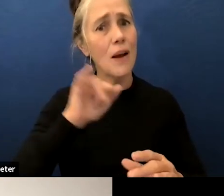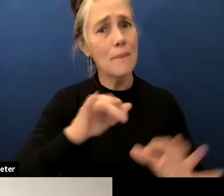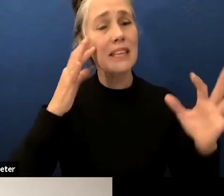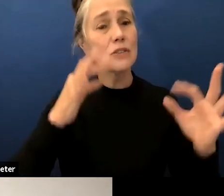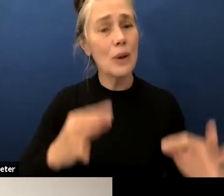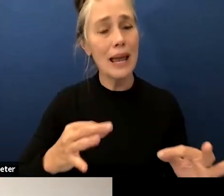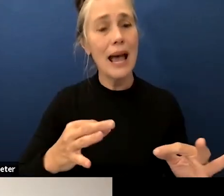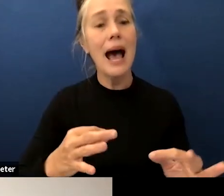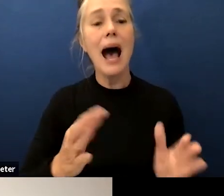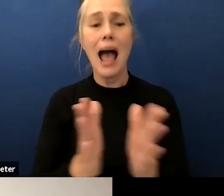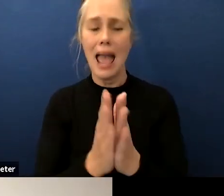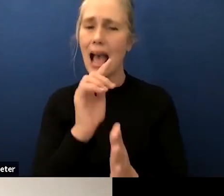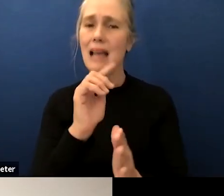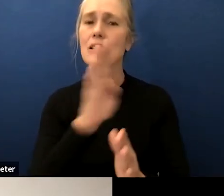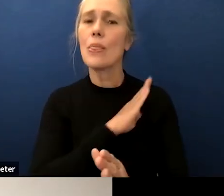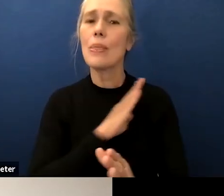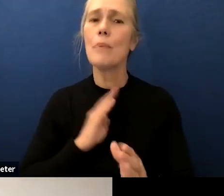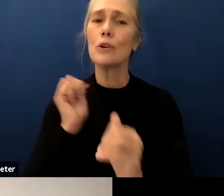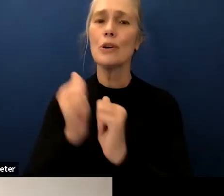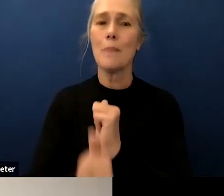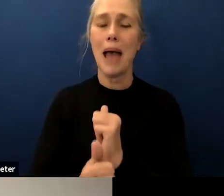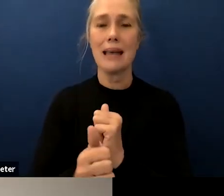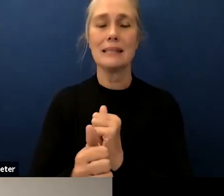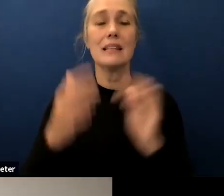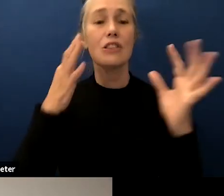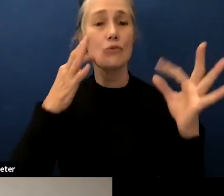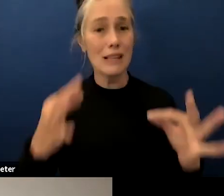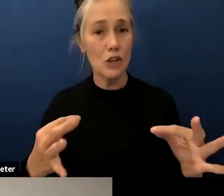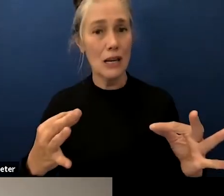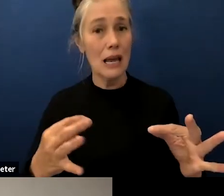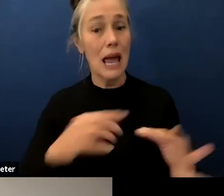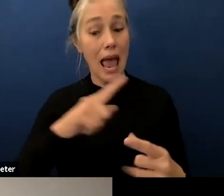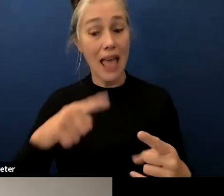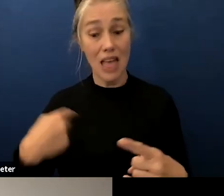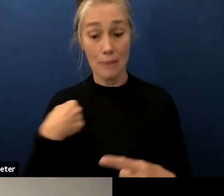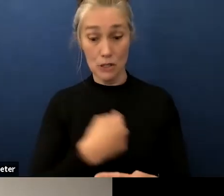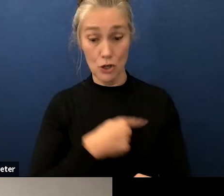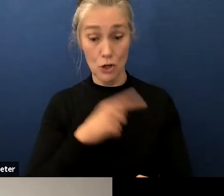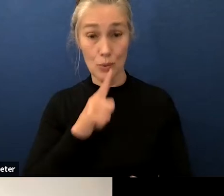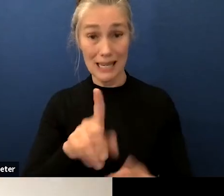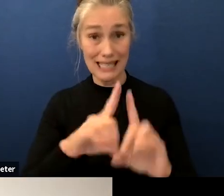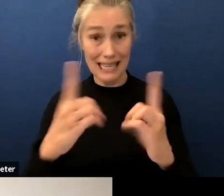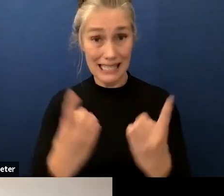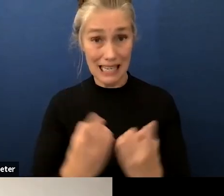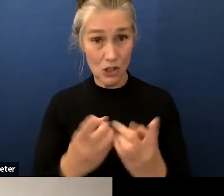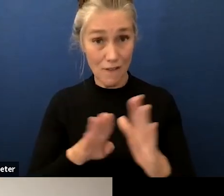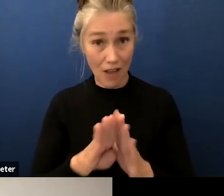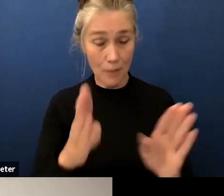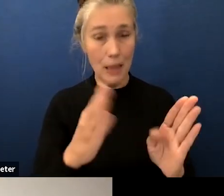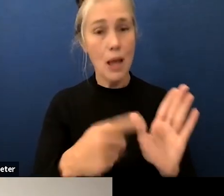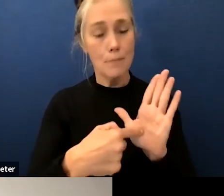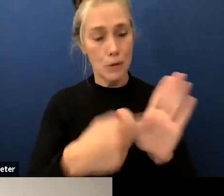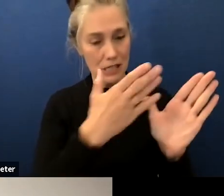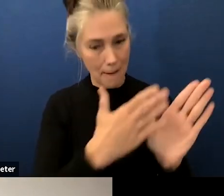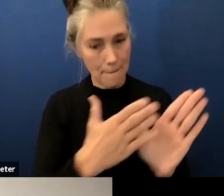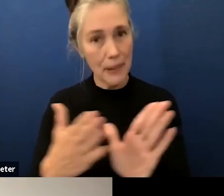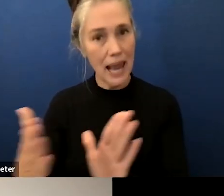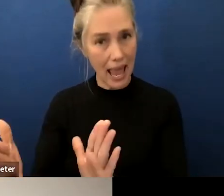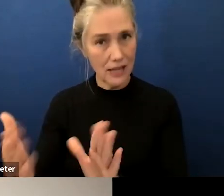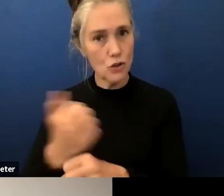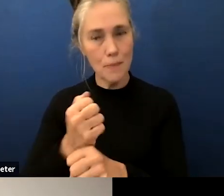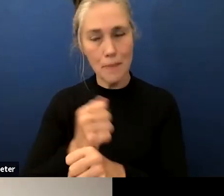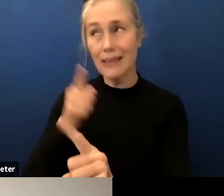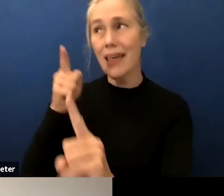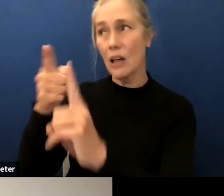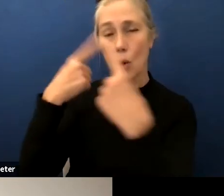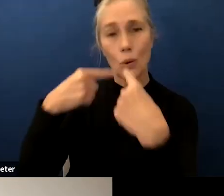board to pass this resolution and once it's passed to ensure that we as a district develop and present a plan to achieve the goals of the